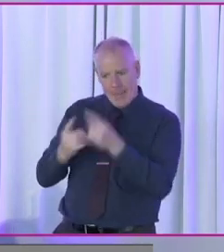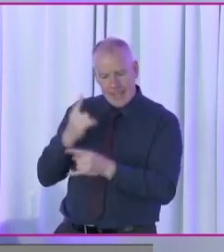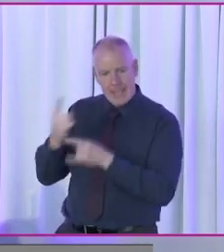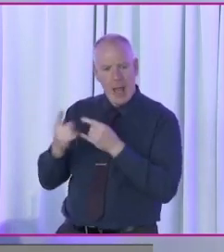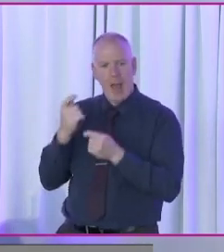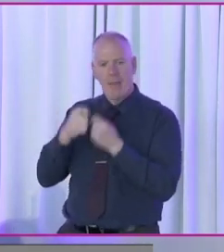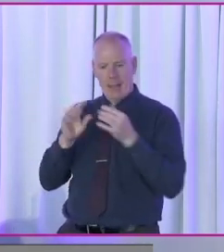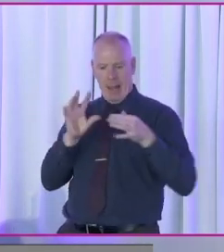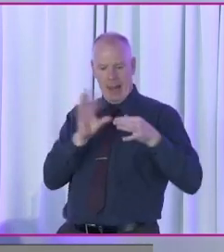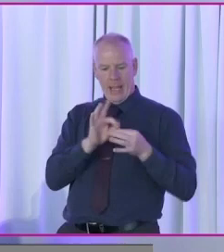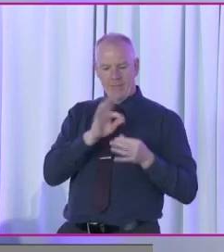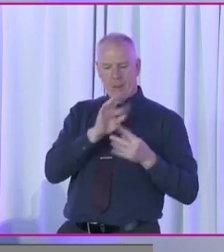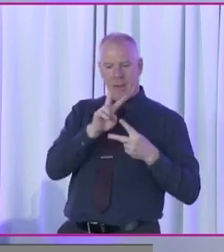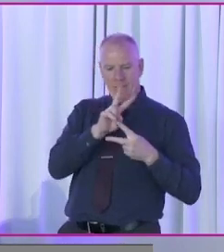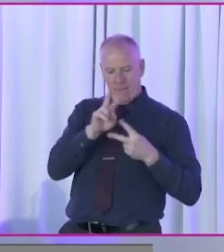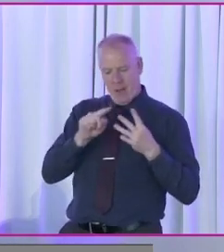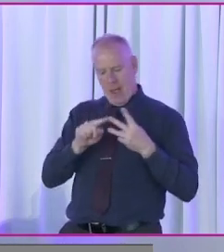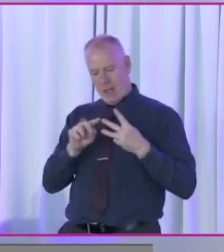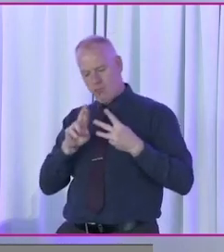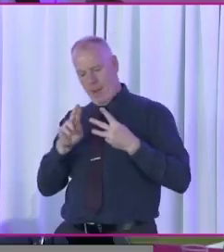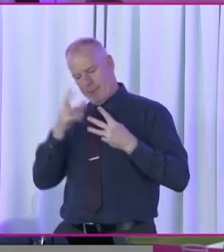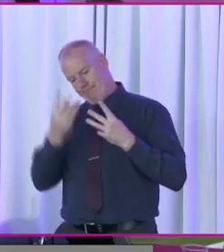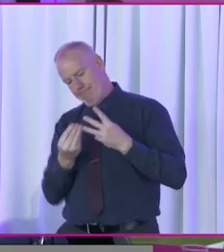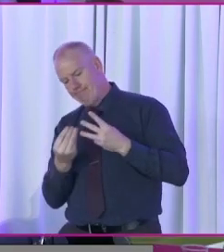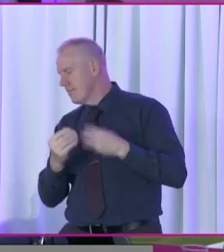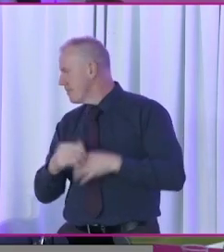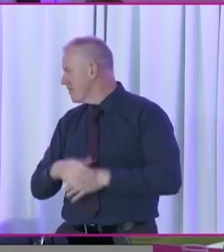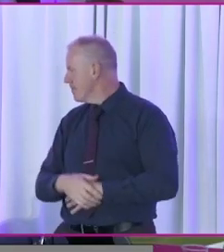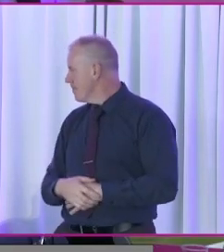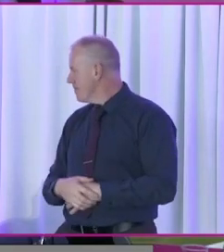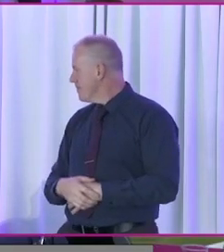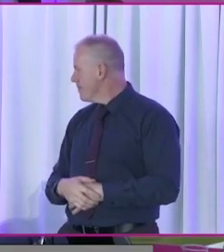from Vivian and from Robert. So over to you Art.